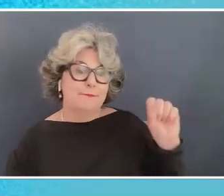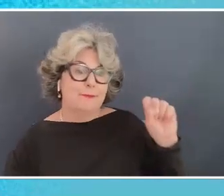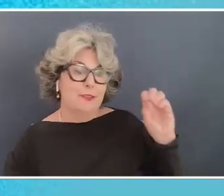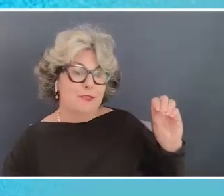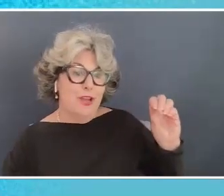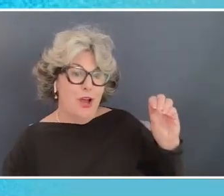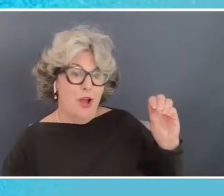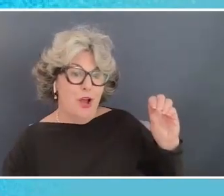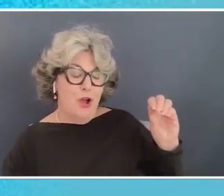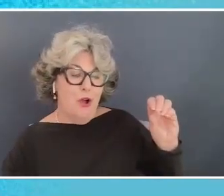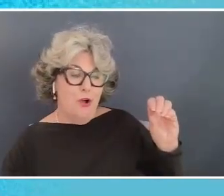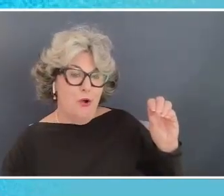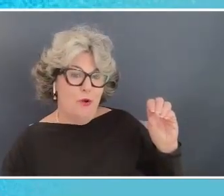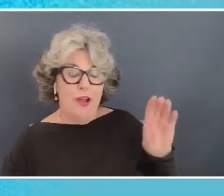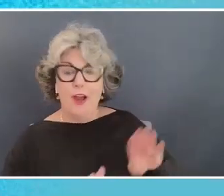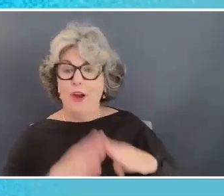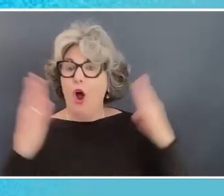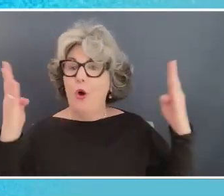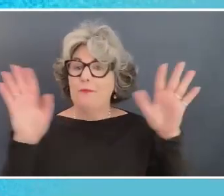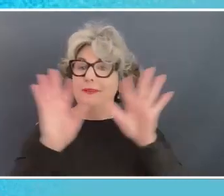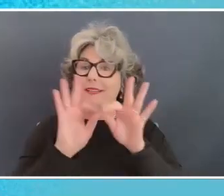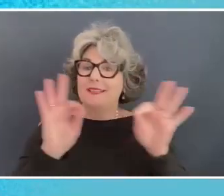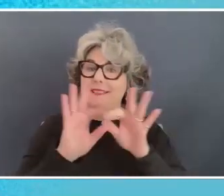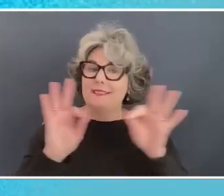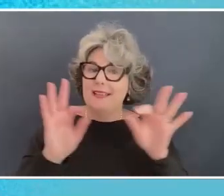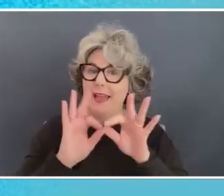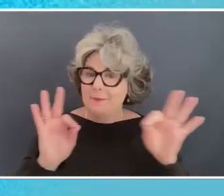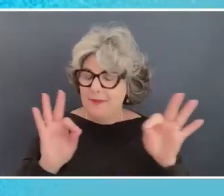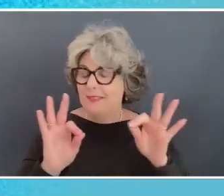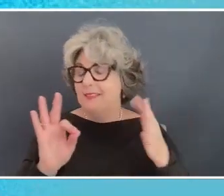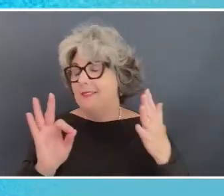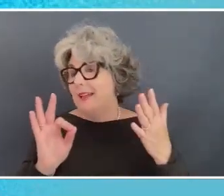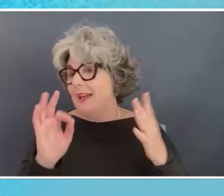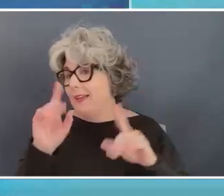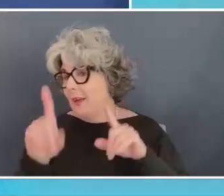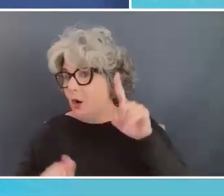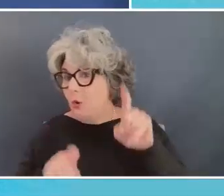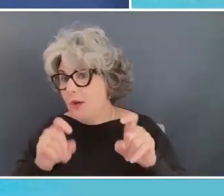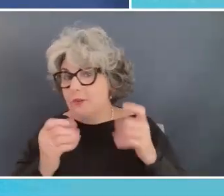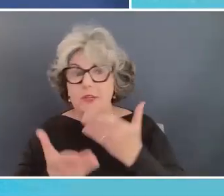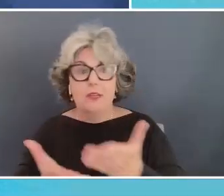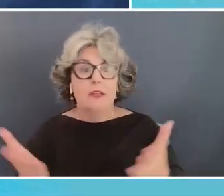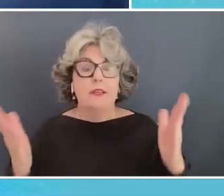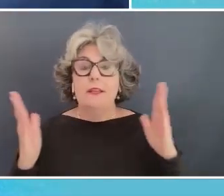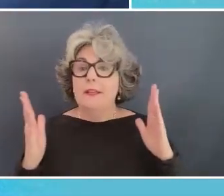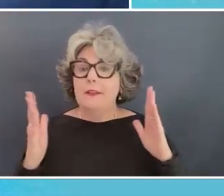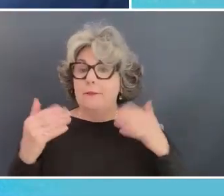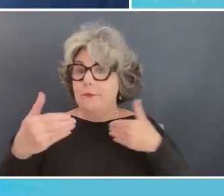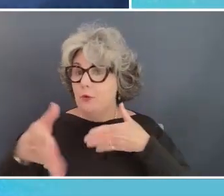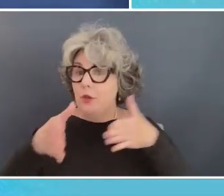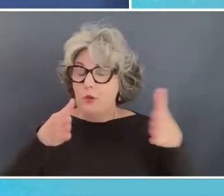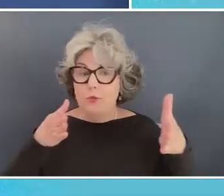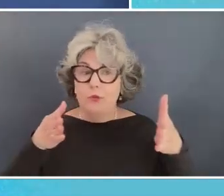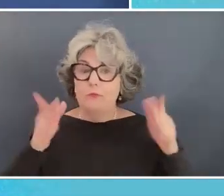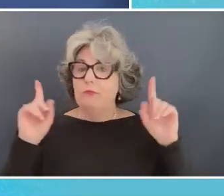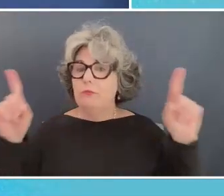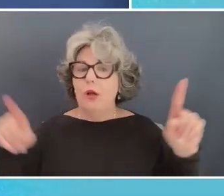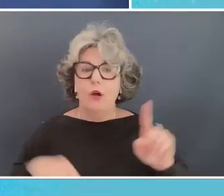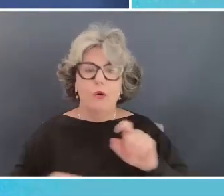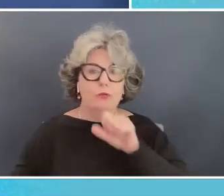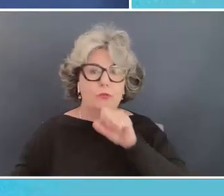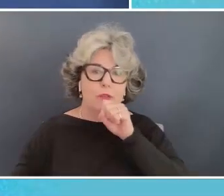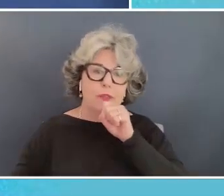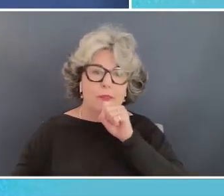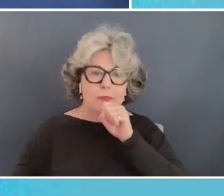sort of our opening statements and the follow-up questions if folks want to on in um in the room want to head to to the mics for